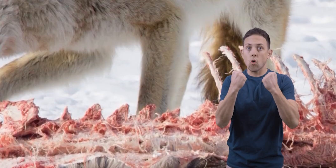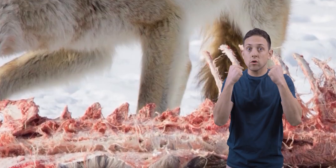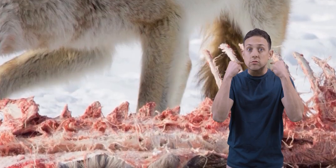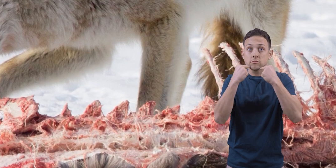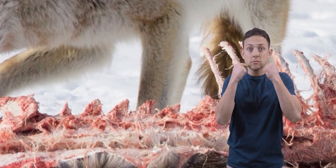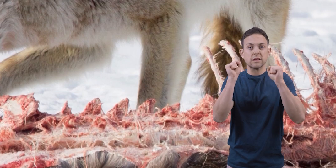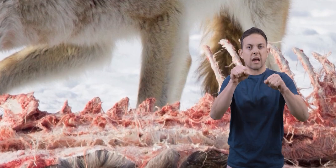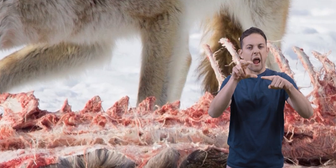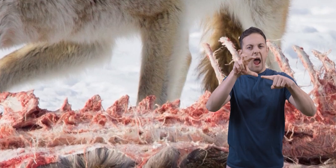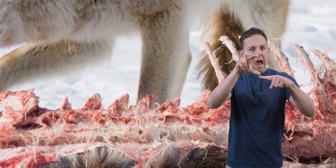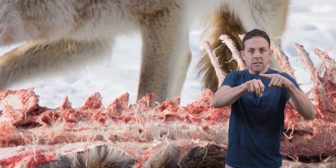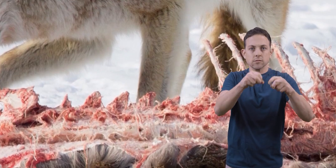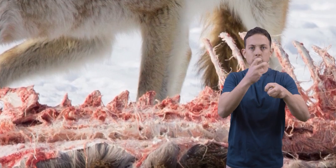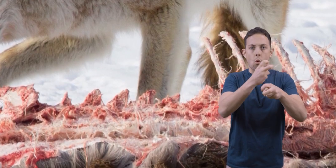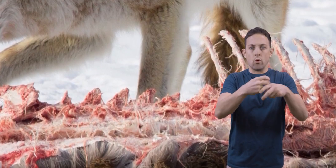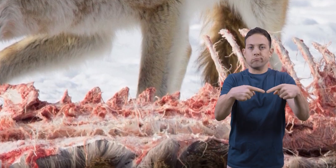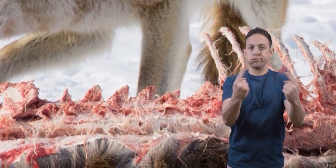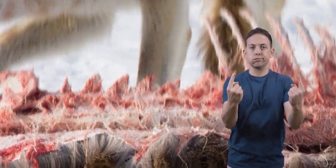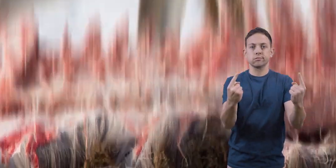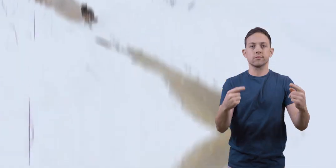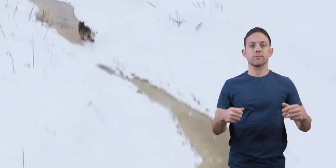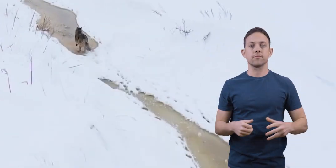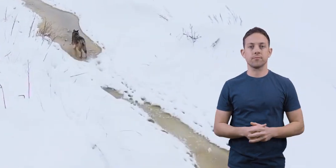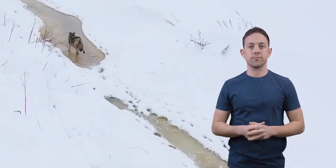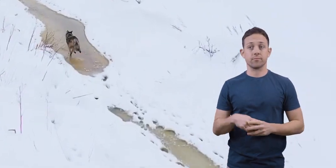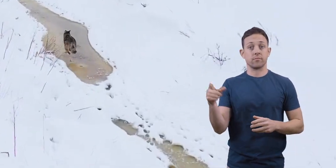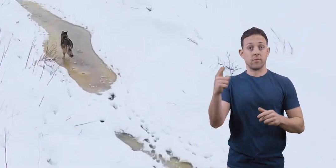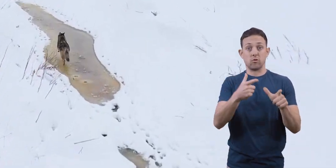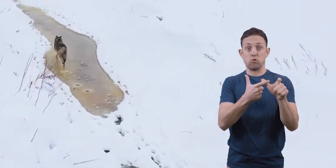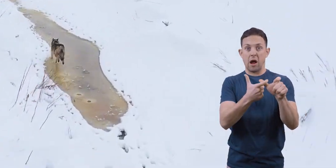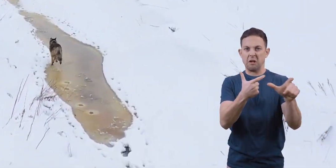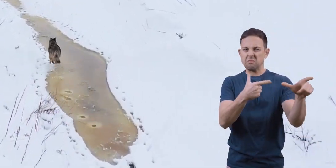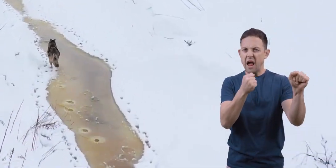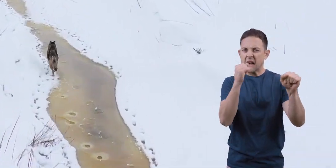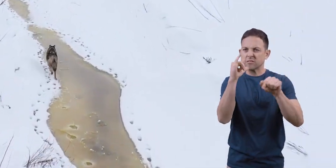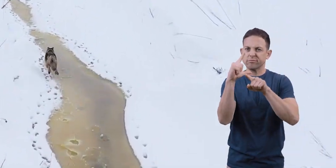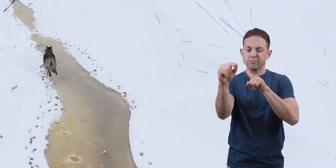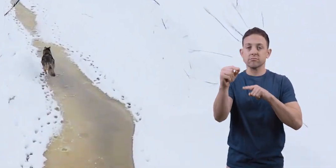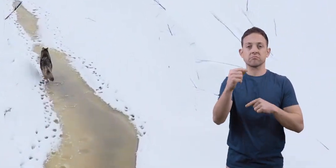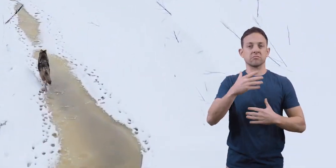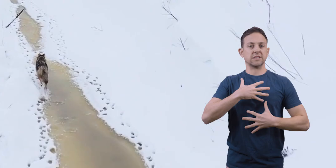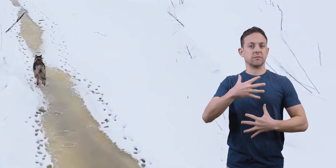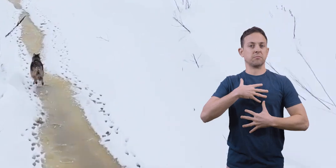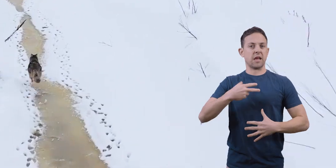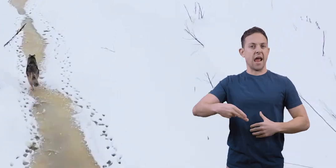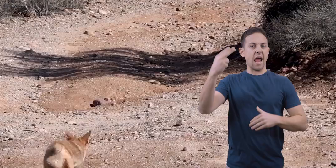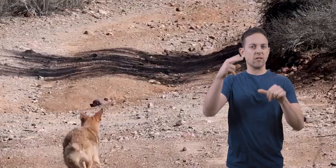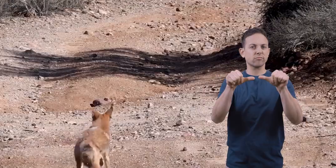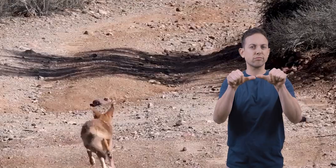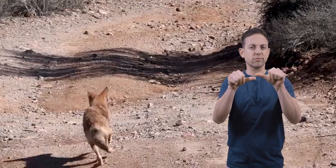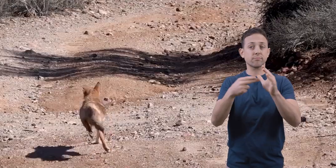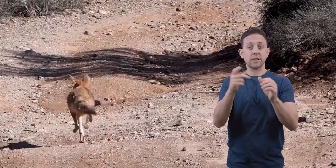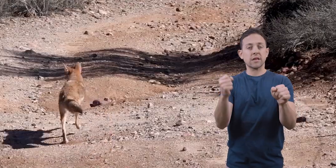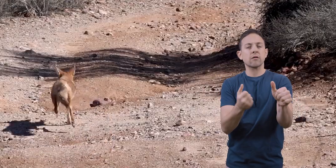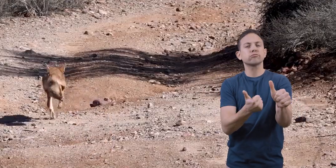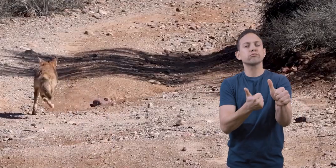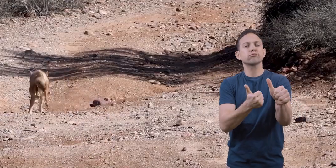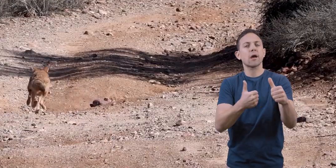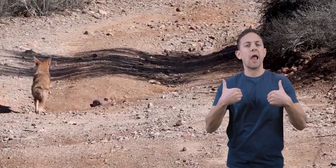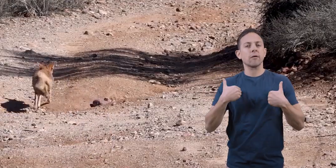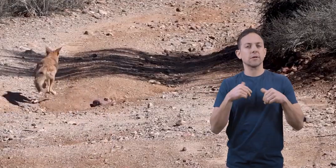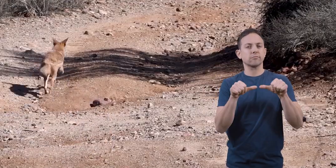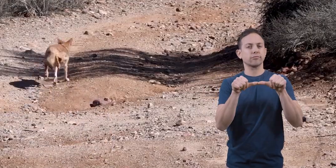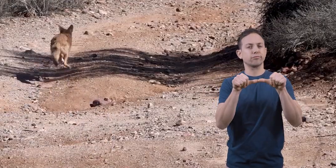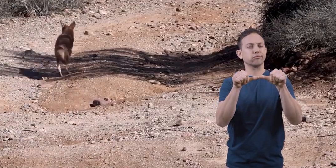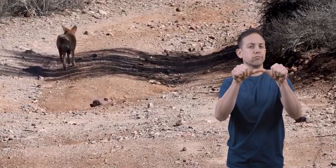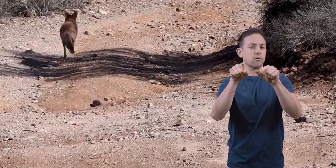jaws allow them to crunch through bones. They're also speedy runners and have great stamina, which means that they can chase